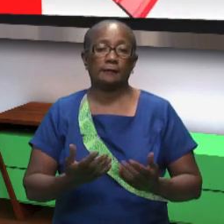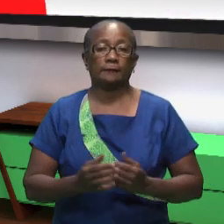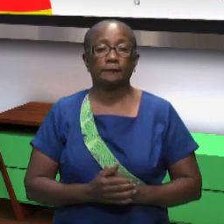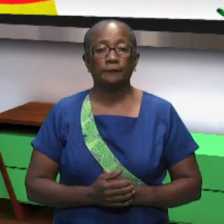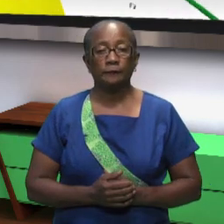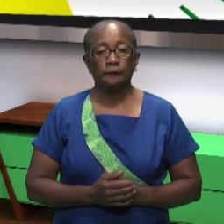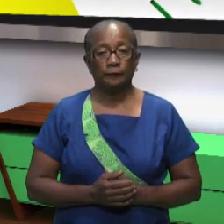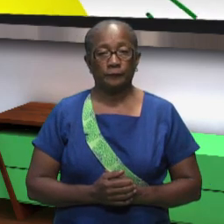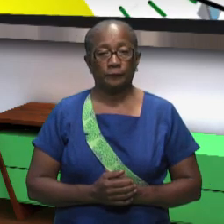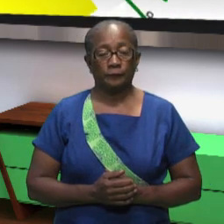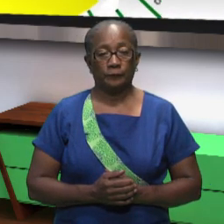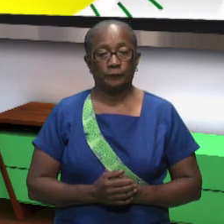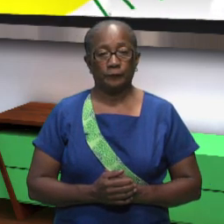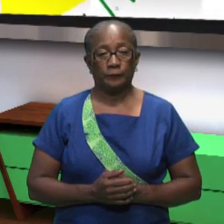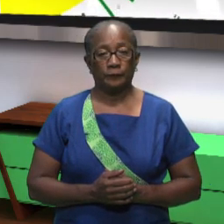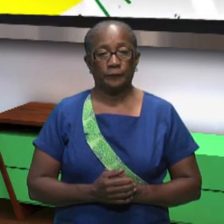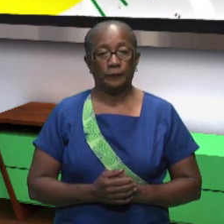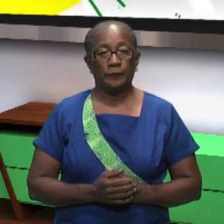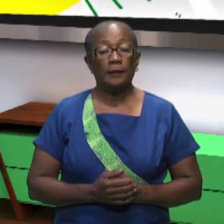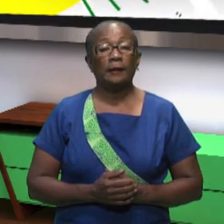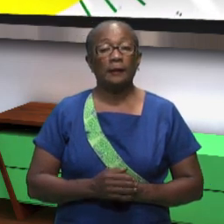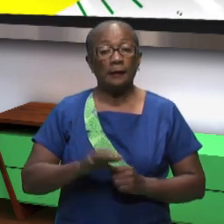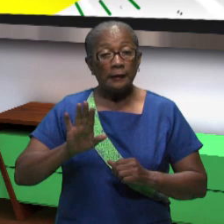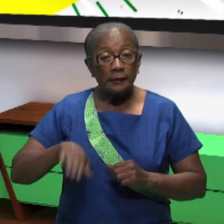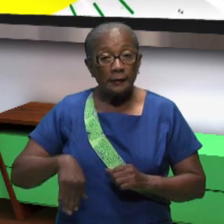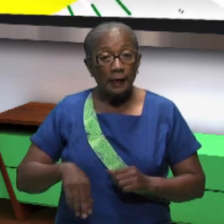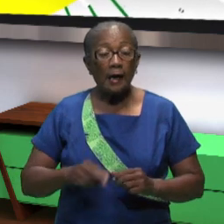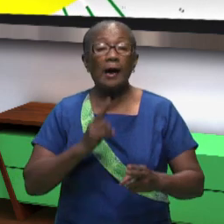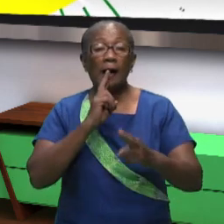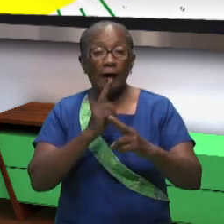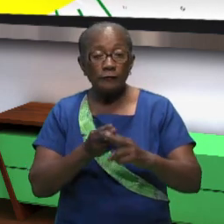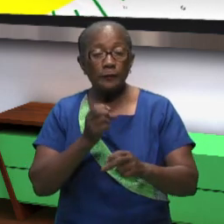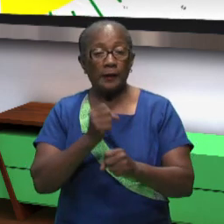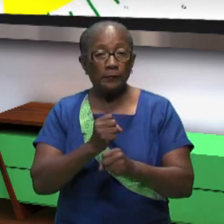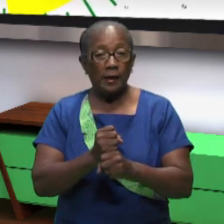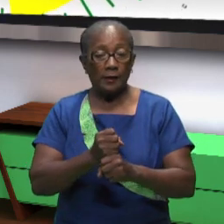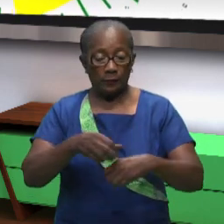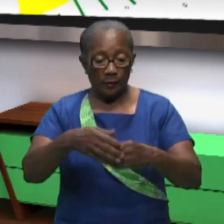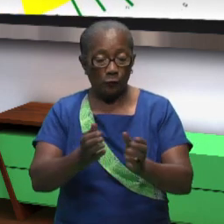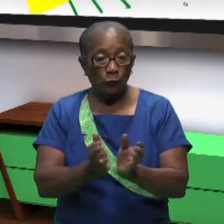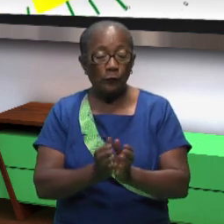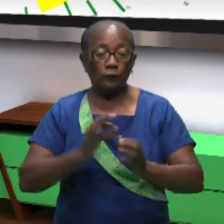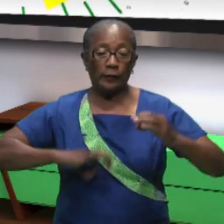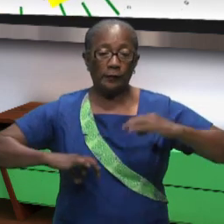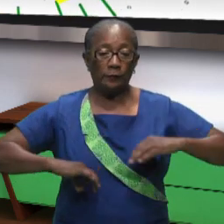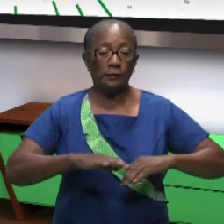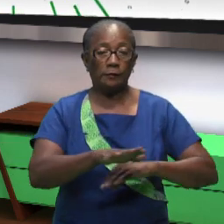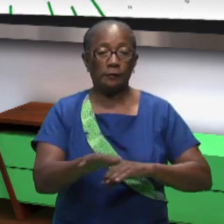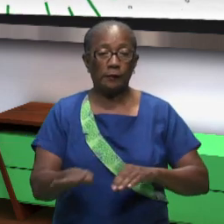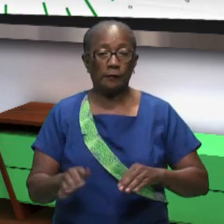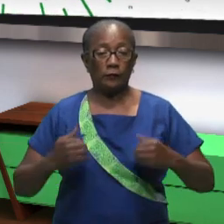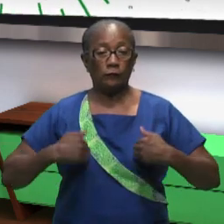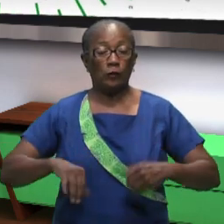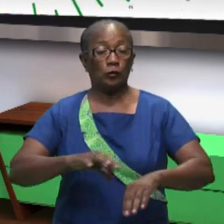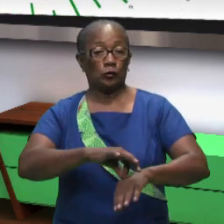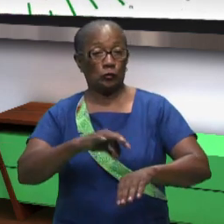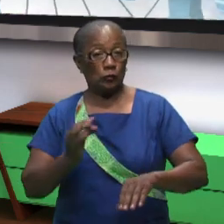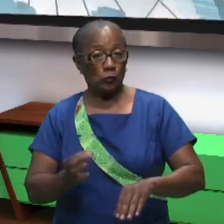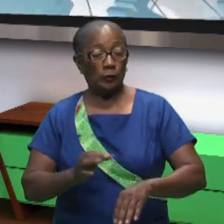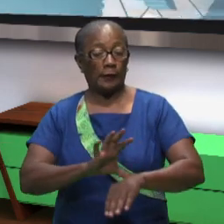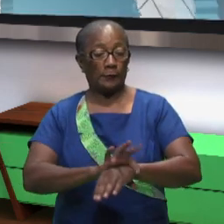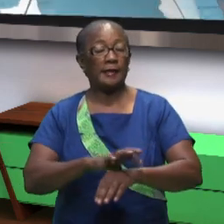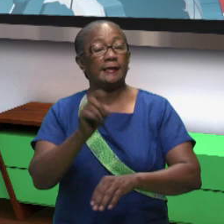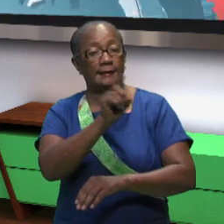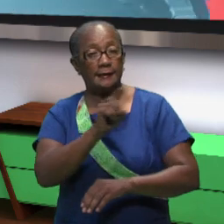increase the vaccination coverage among the samakan tribe after coordination with the working arms of the ministry of